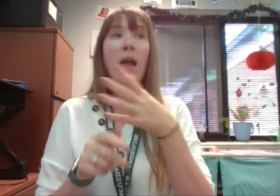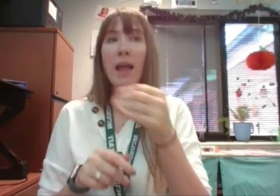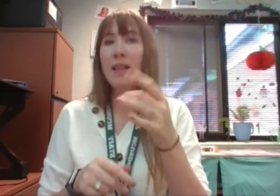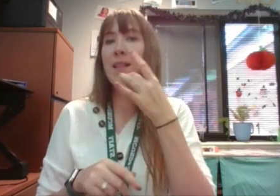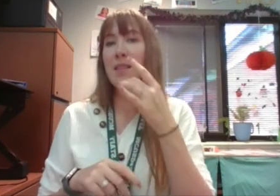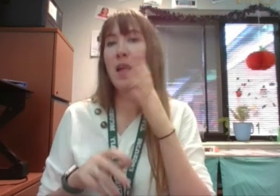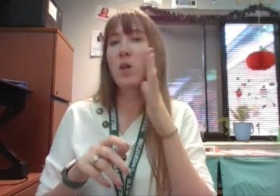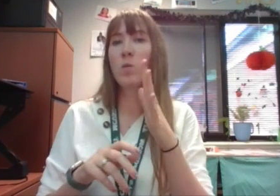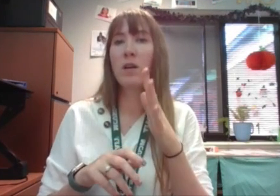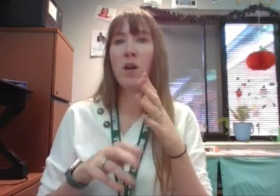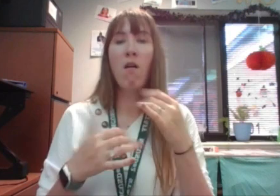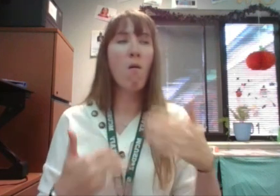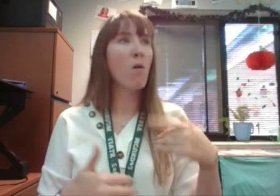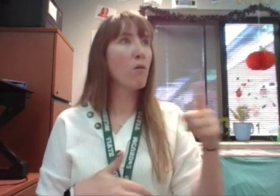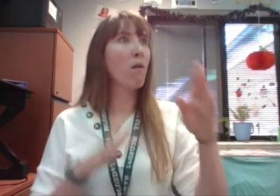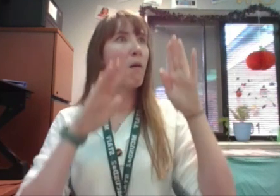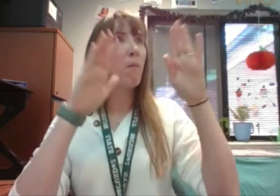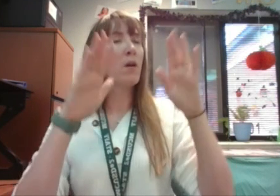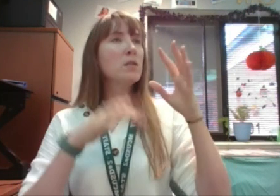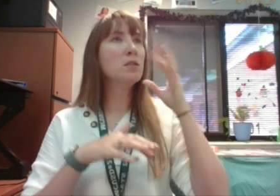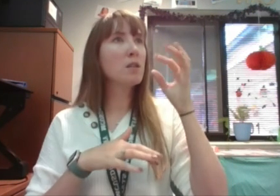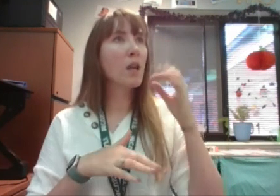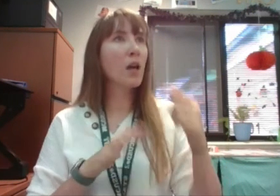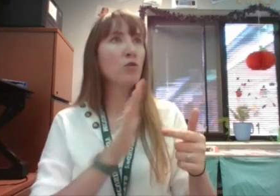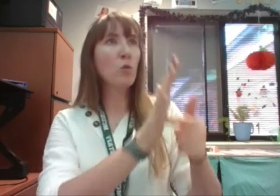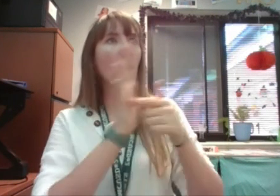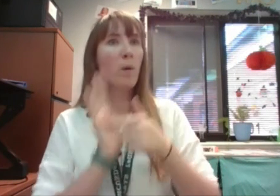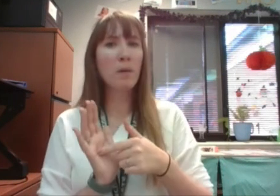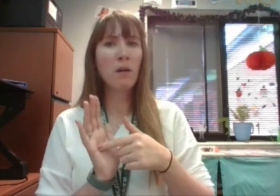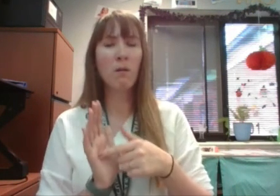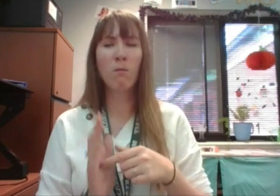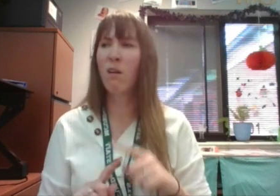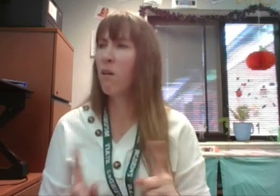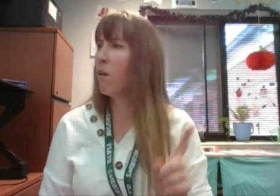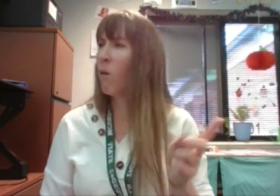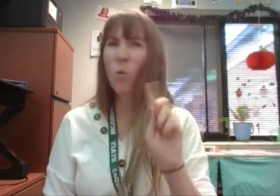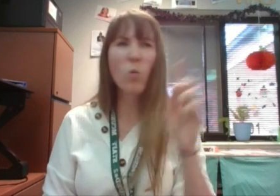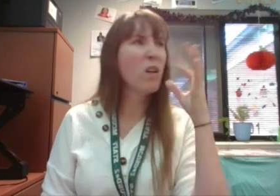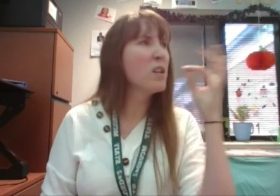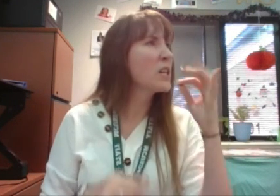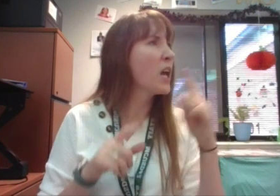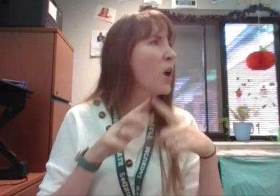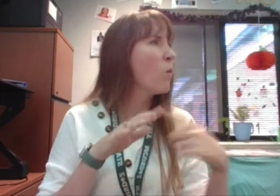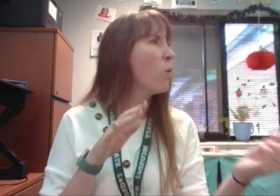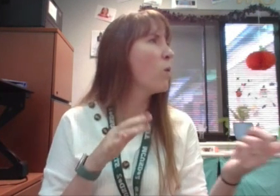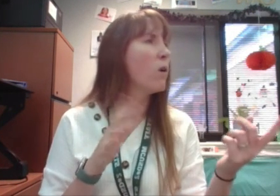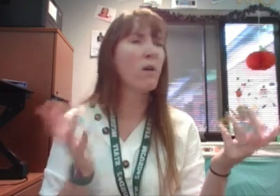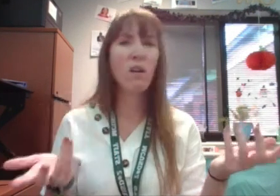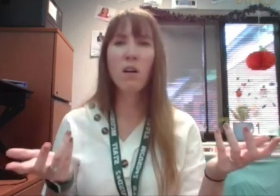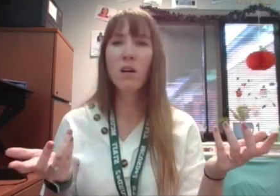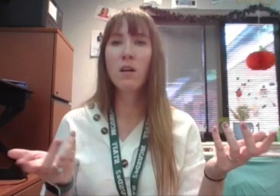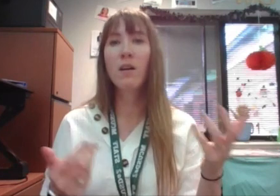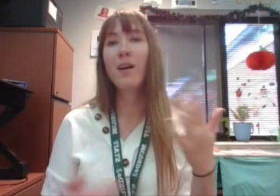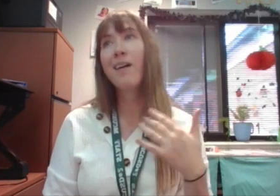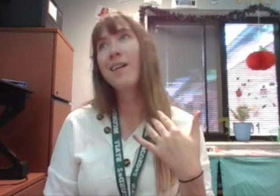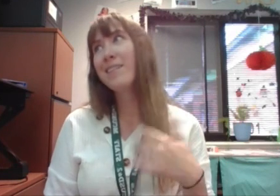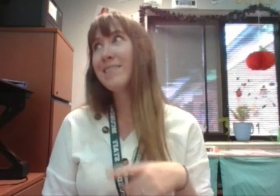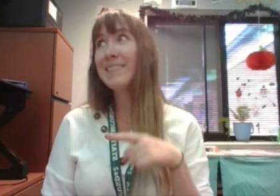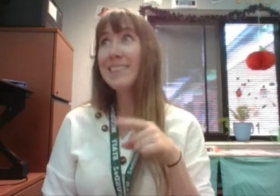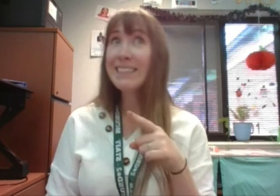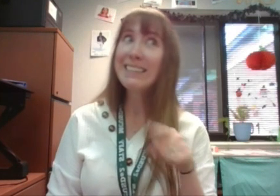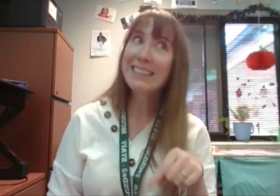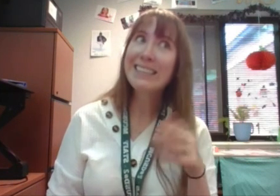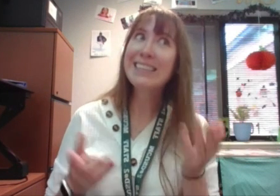extraordinary cat has shown me how. But I don't see him. Where is he? Oh, he's around.